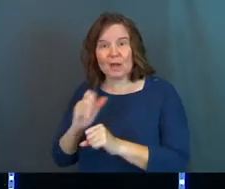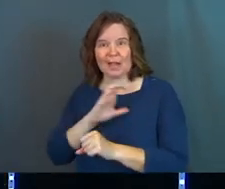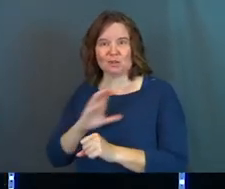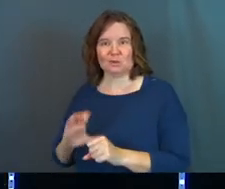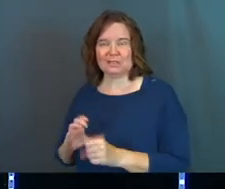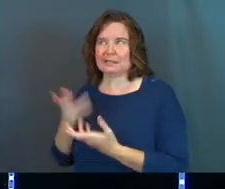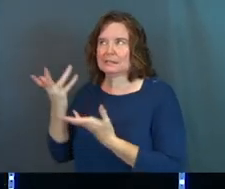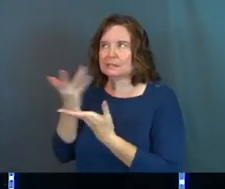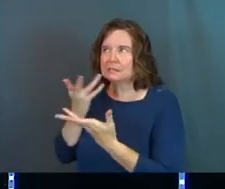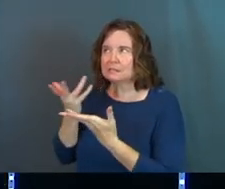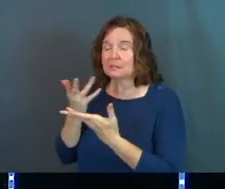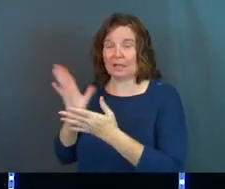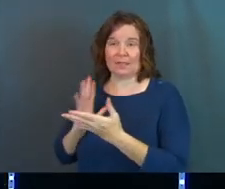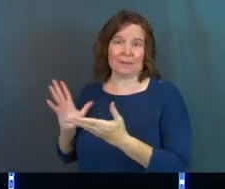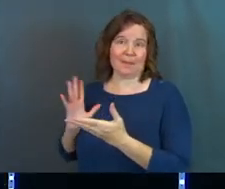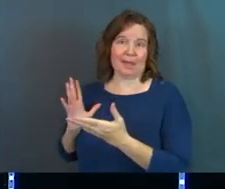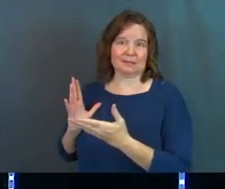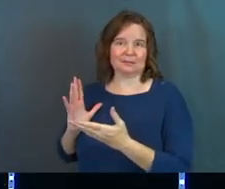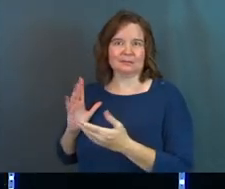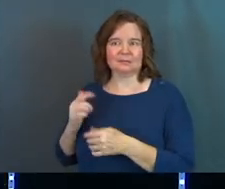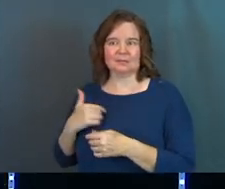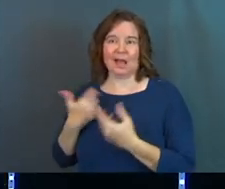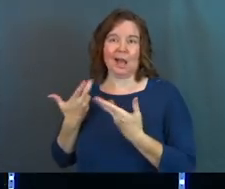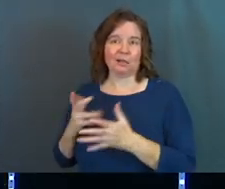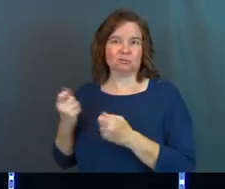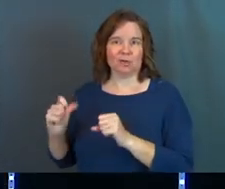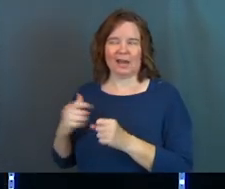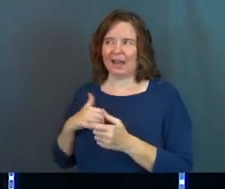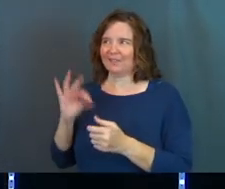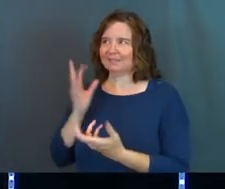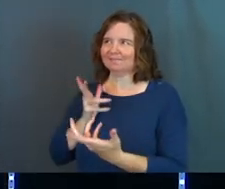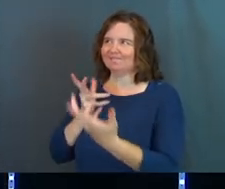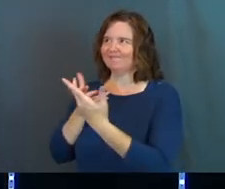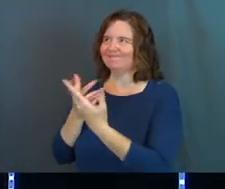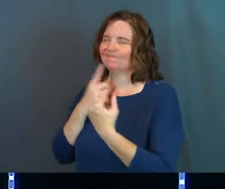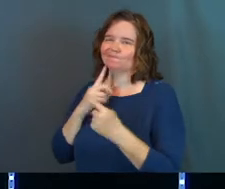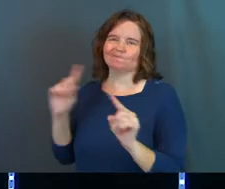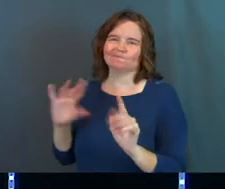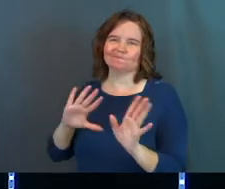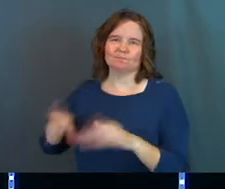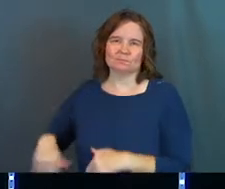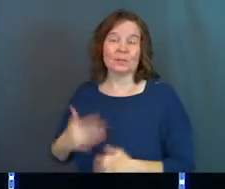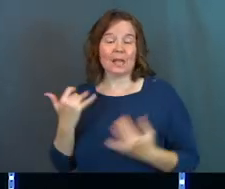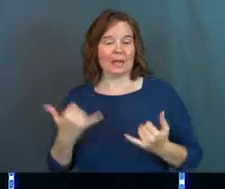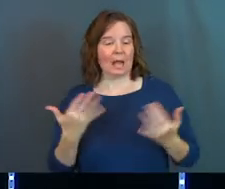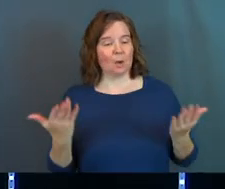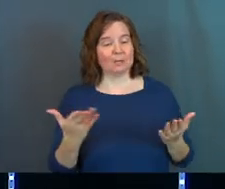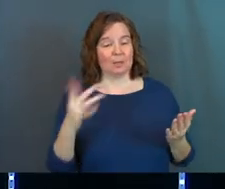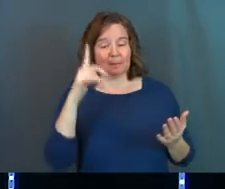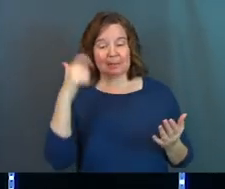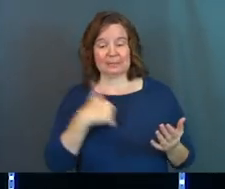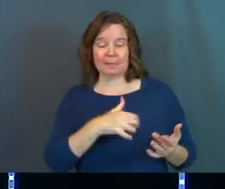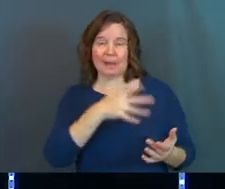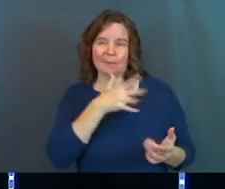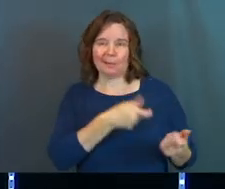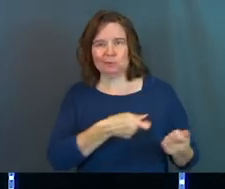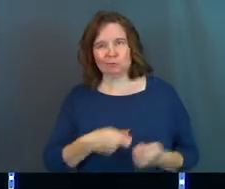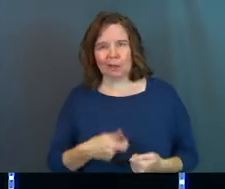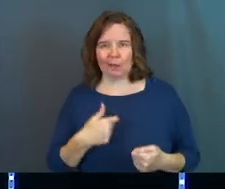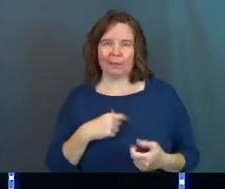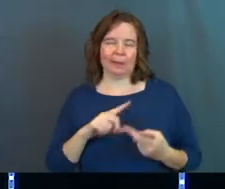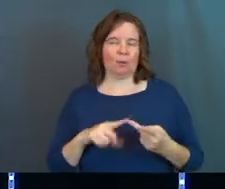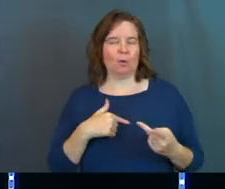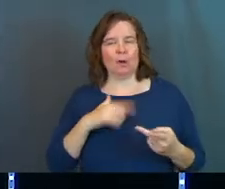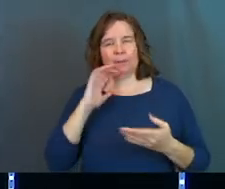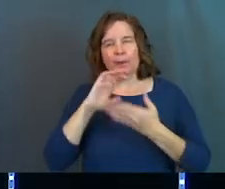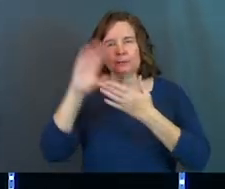Christianity, you'll say, in the past tense. And I found out it didn't work. And now I'm here, pastor, because my mom's dragging me